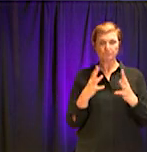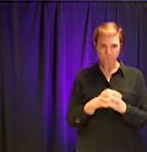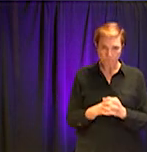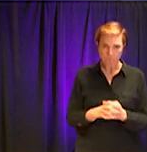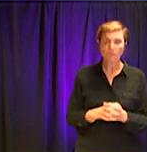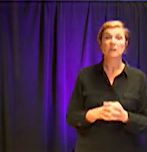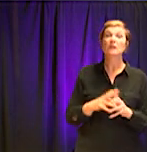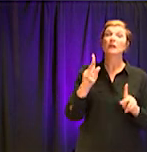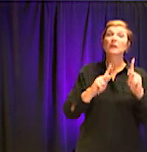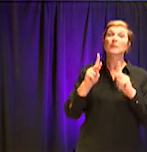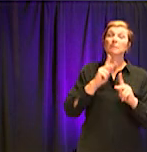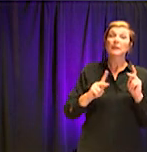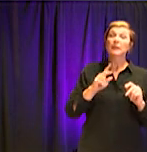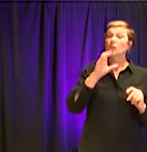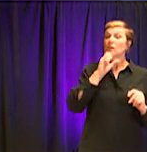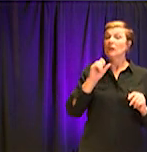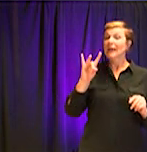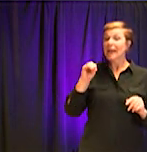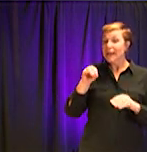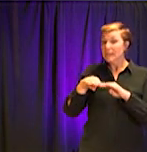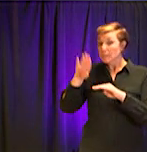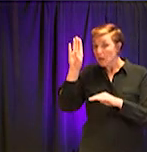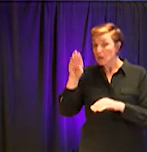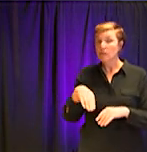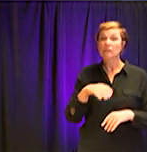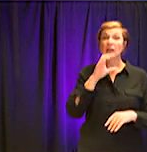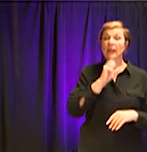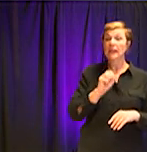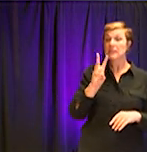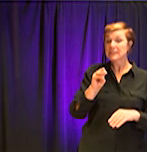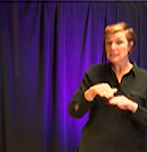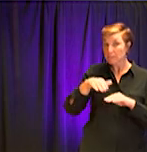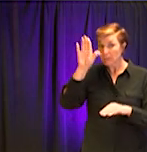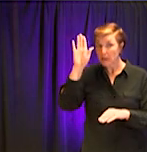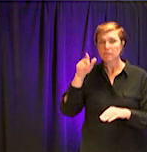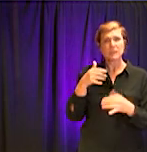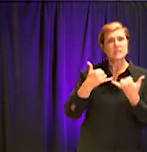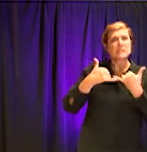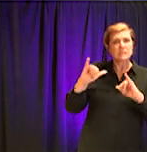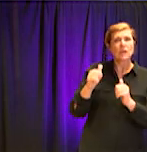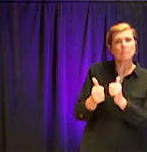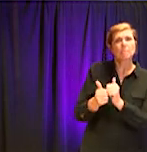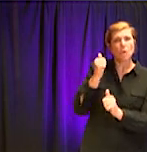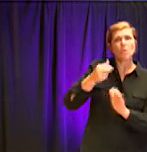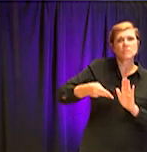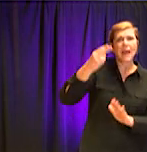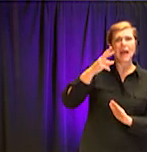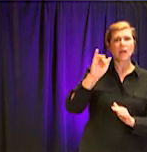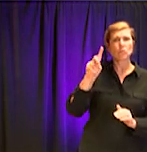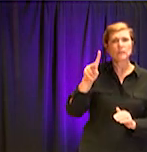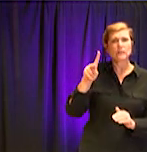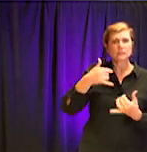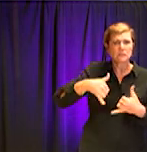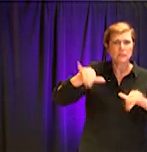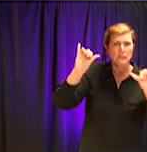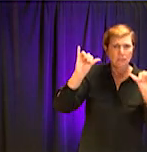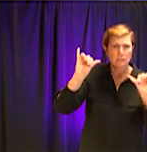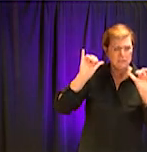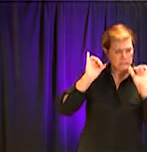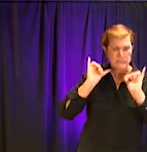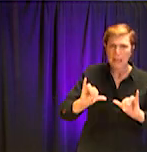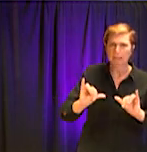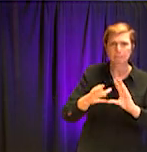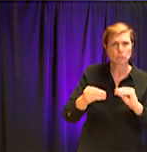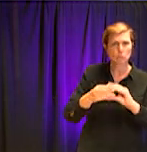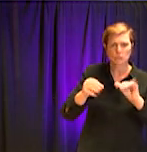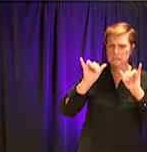those over 65, they're still at greatest risk for having the most serious consequences from this illness. And we have to do what we can, you know, to protect